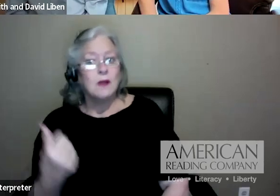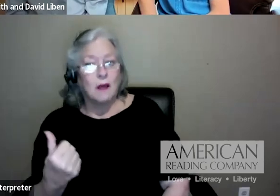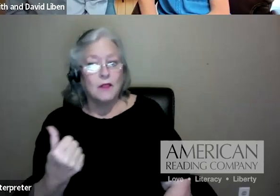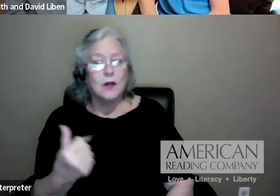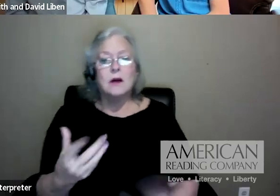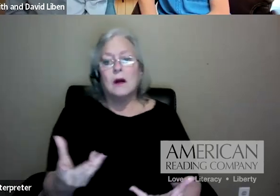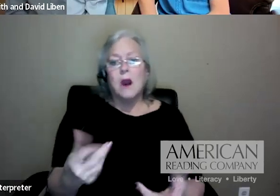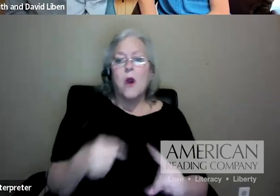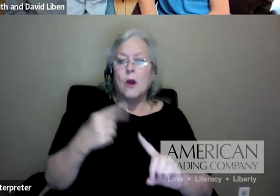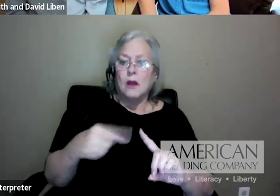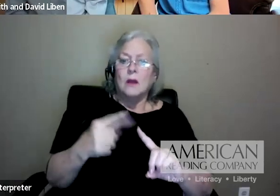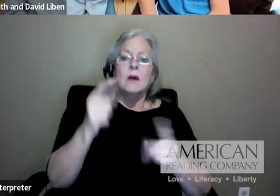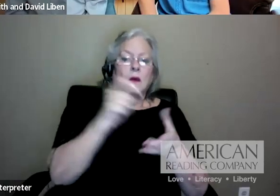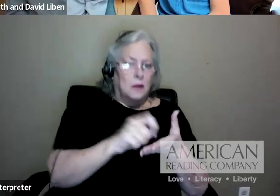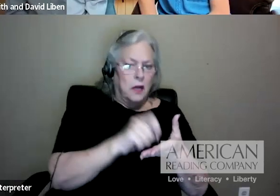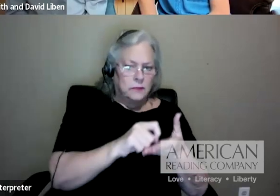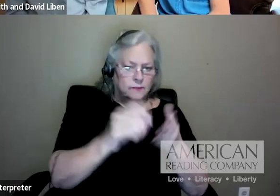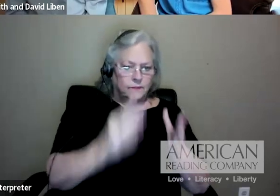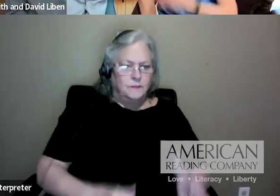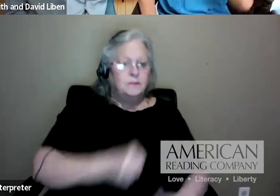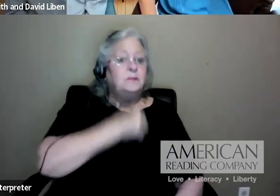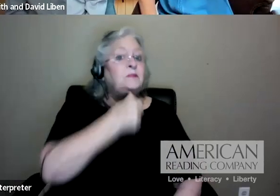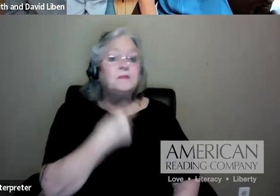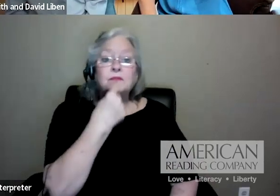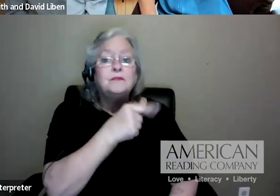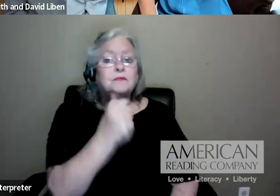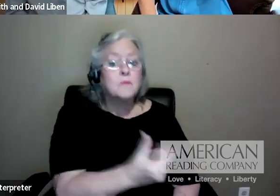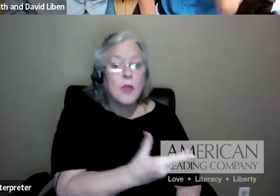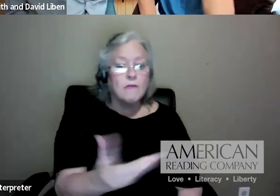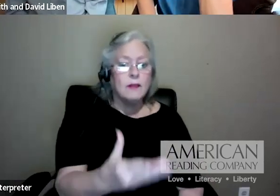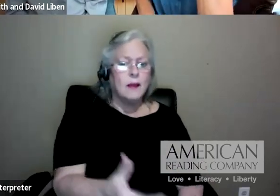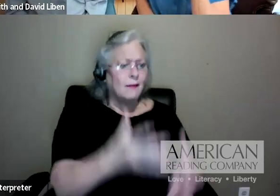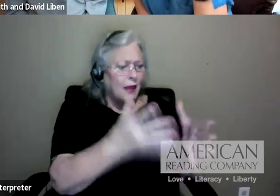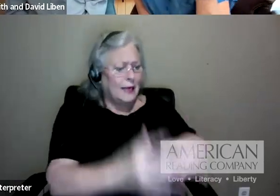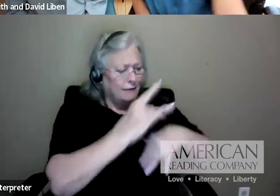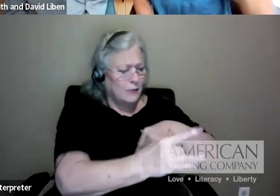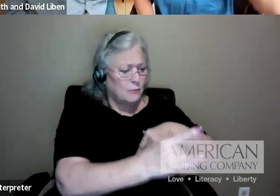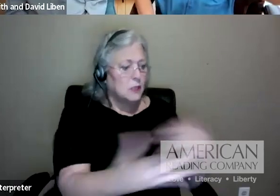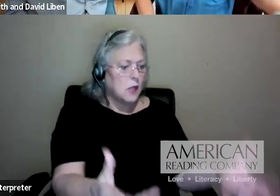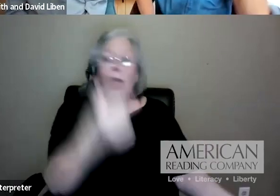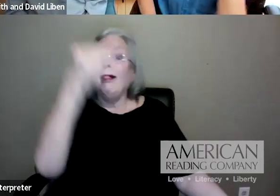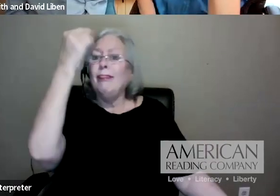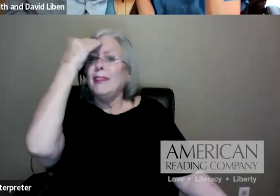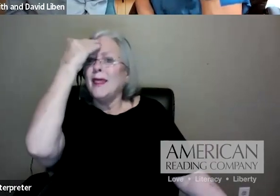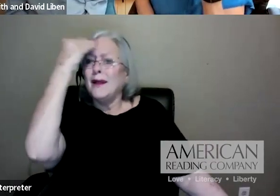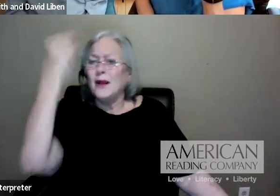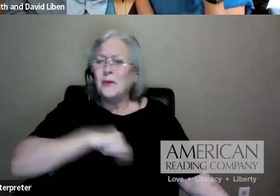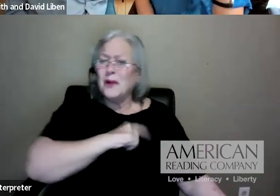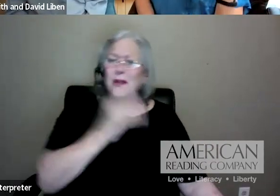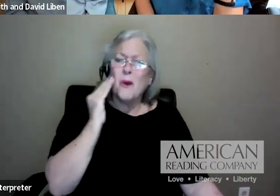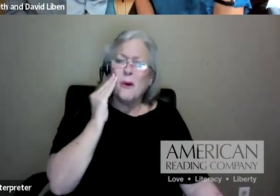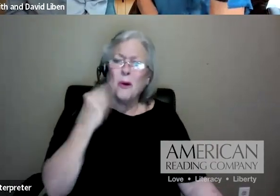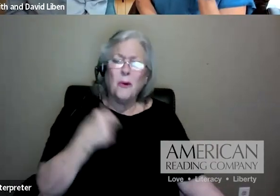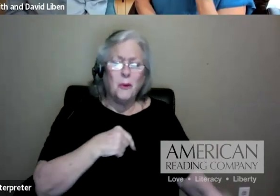authors don't write, tell you everything, right? They leave spaces. They think we know things when we read something of theirs. But if you're reading on the topic,